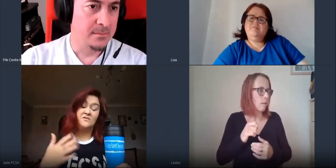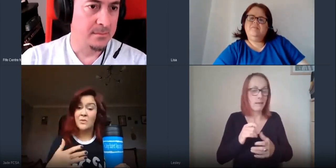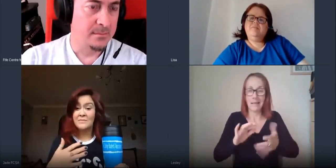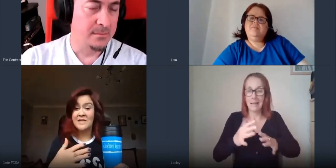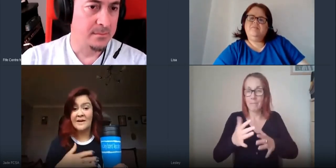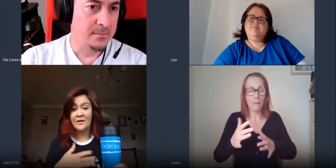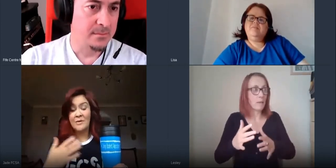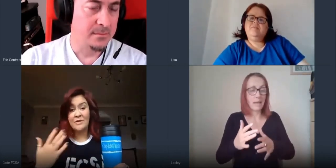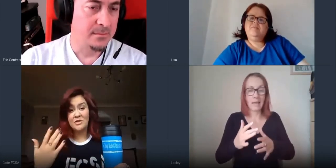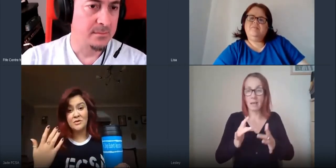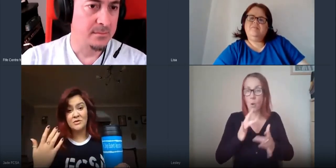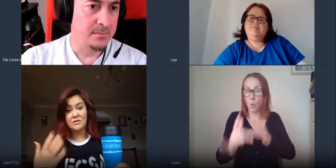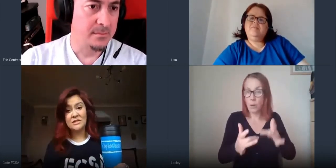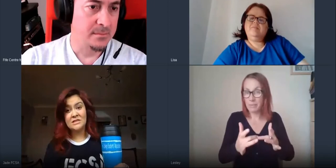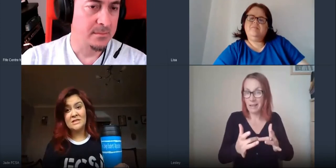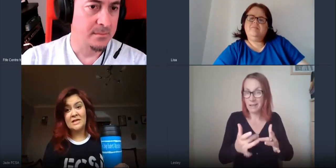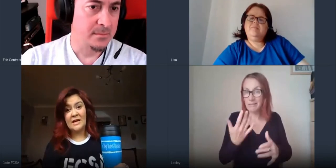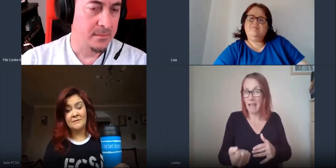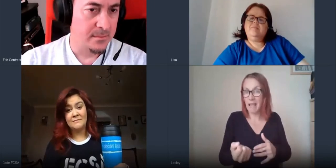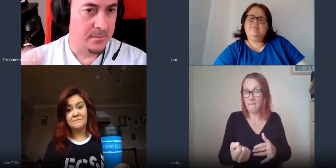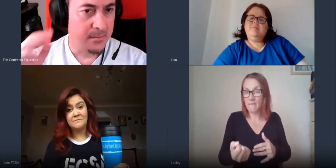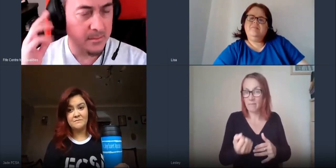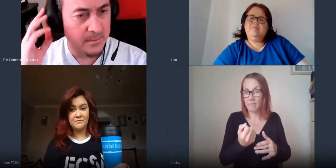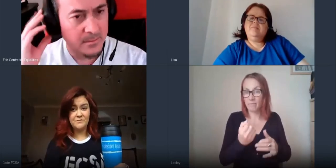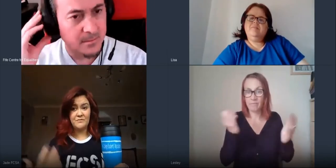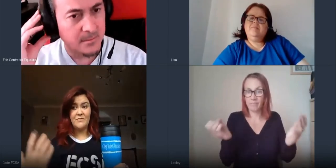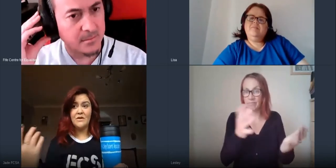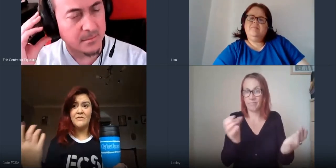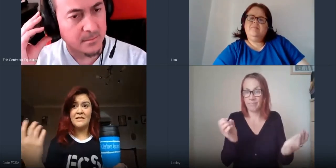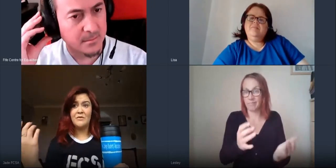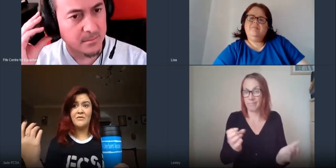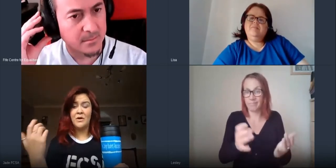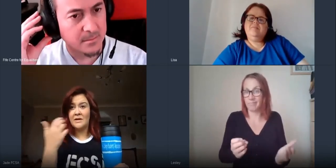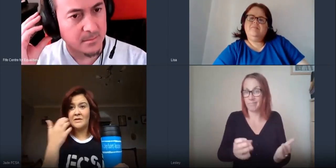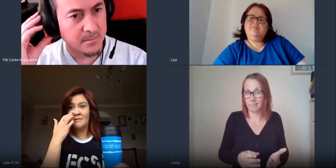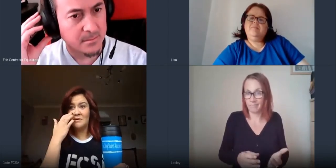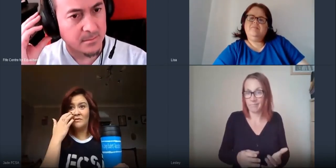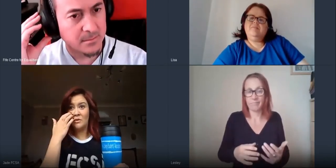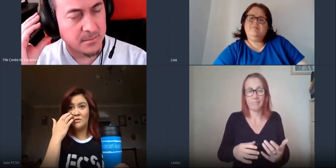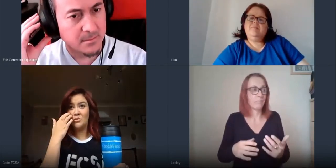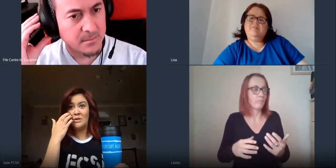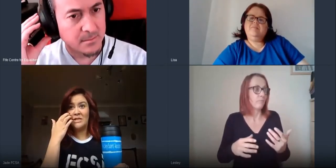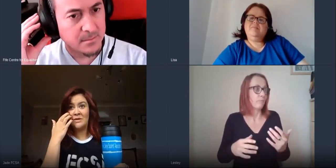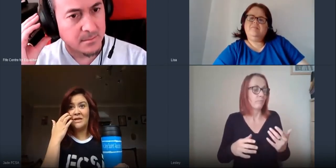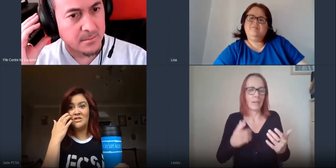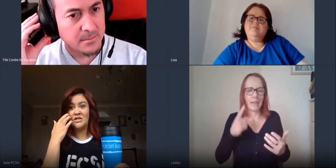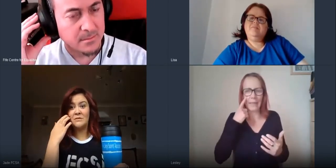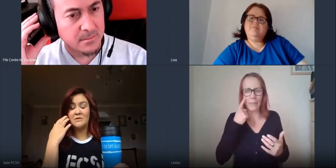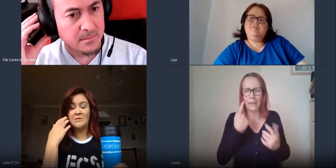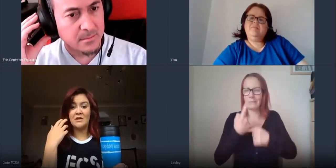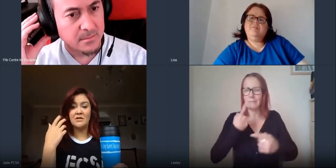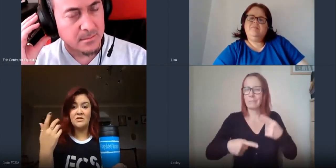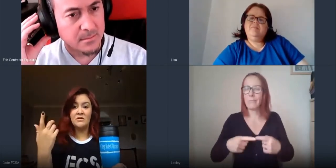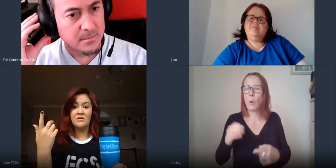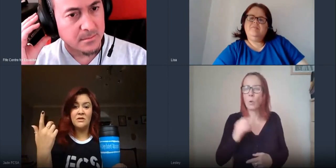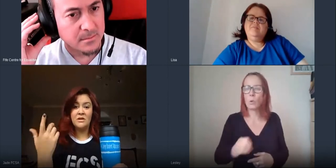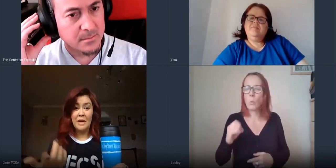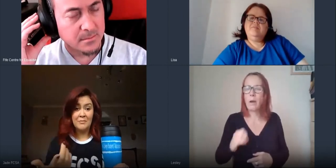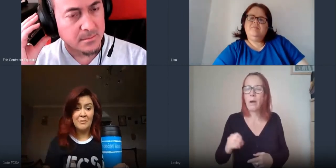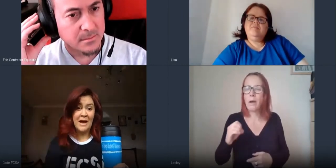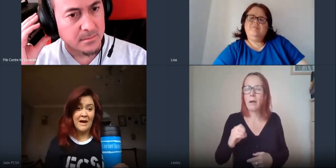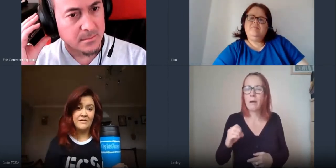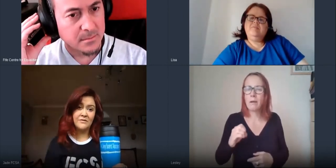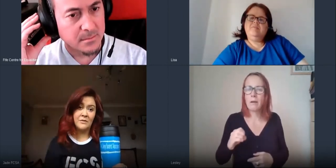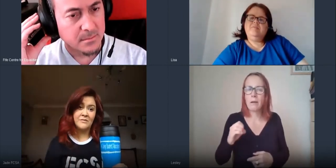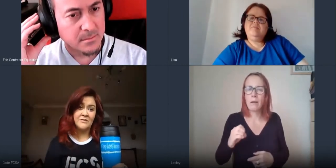of the website or maybe to um in fact before i think it was sort of october time last year i was speaking to um